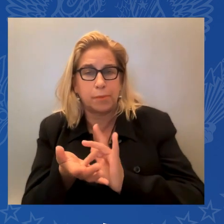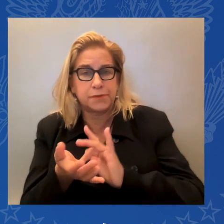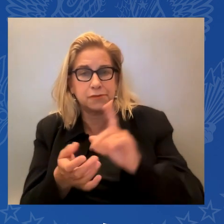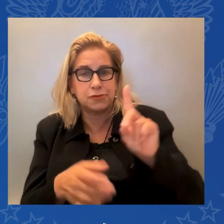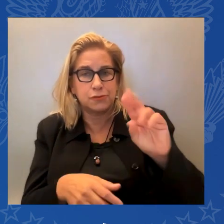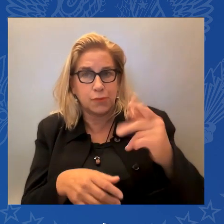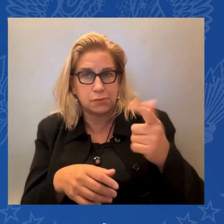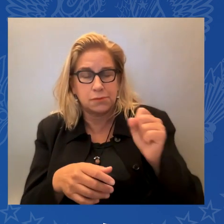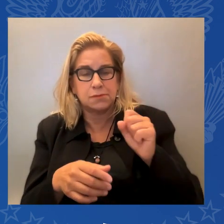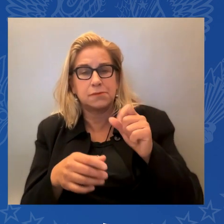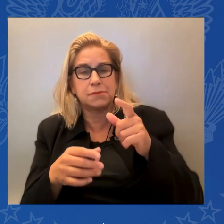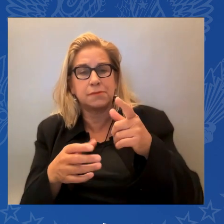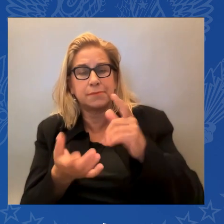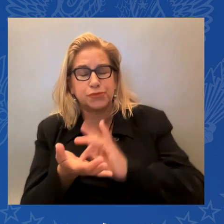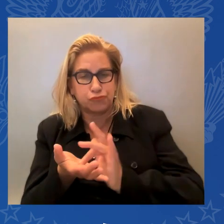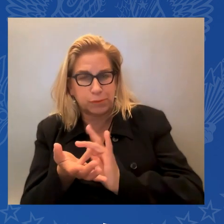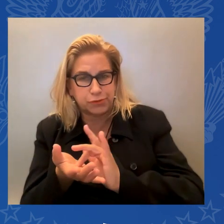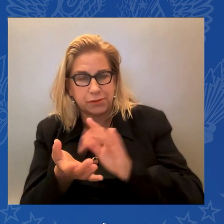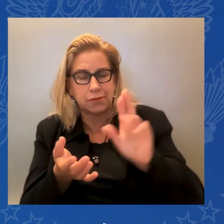Look,